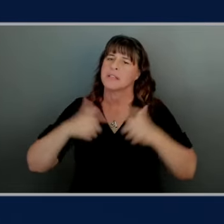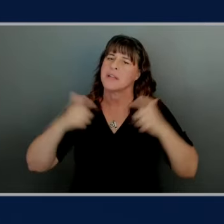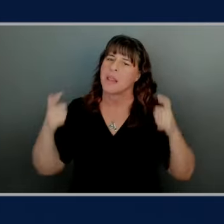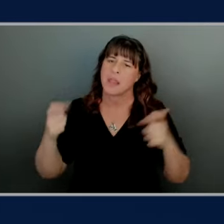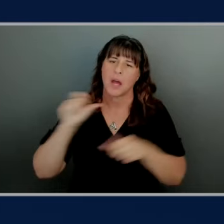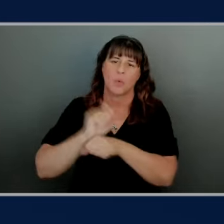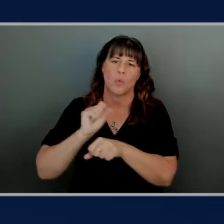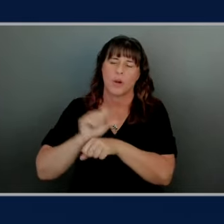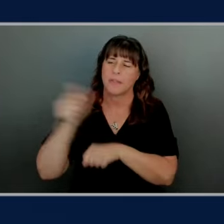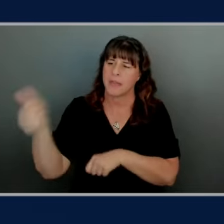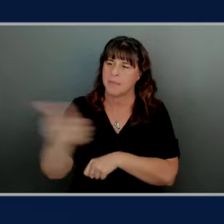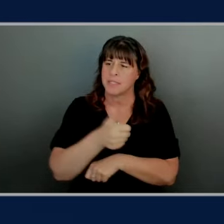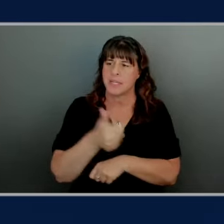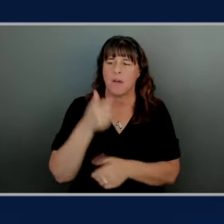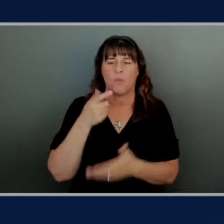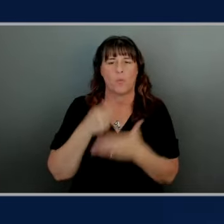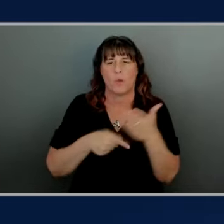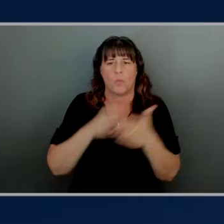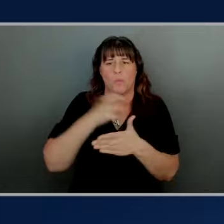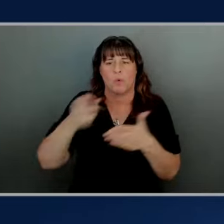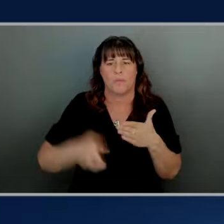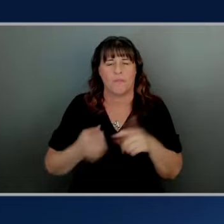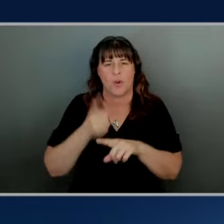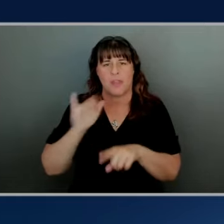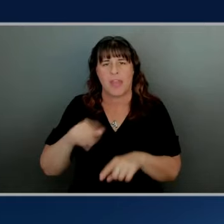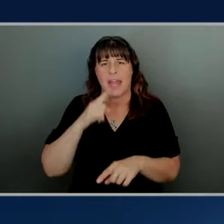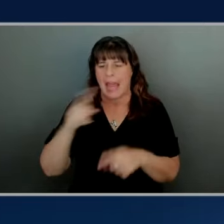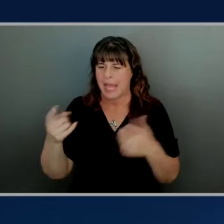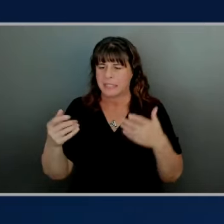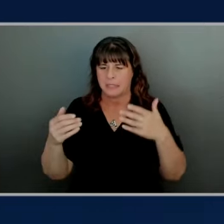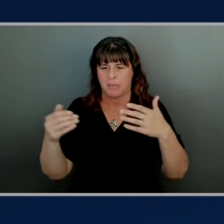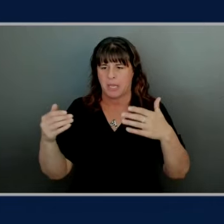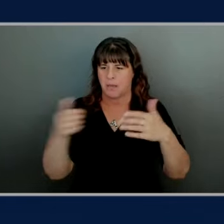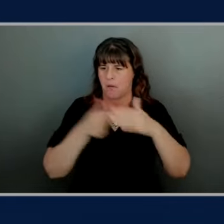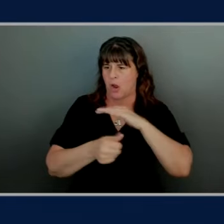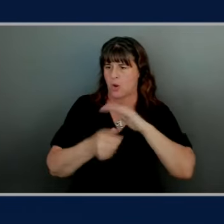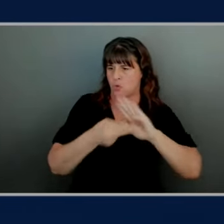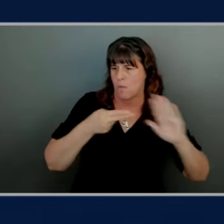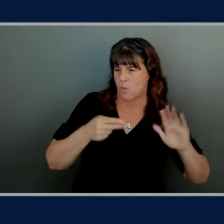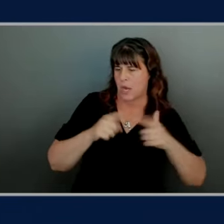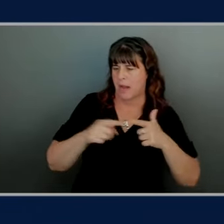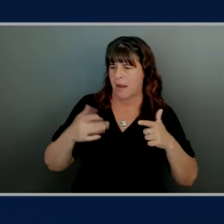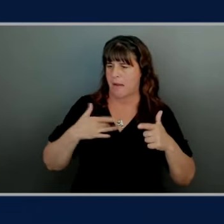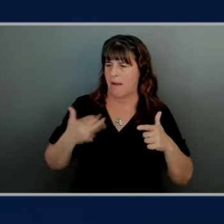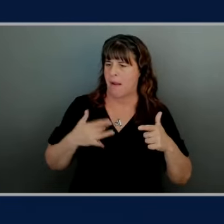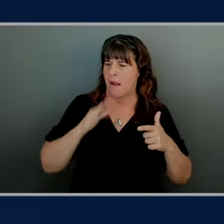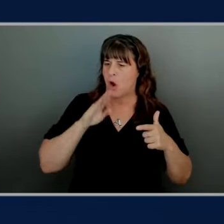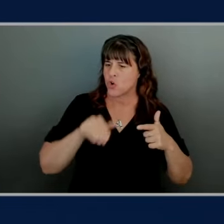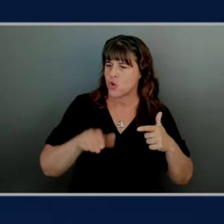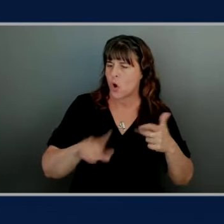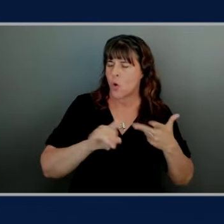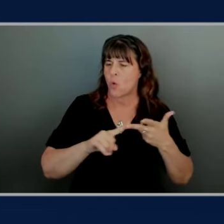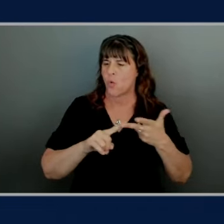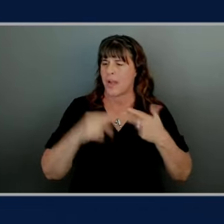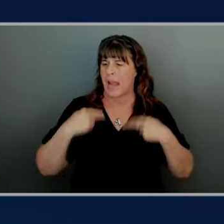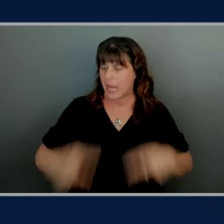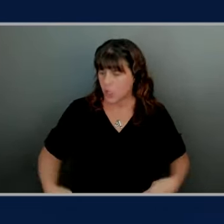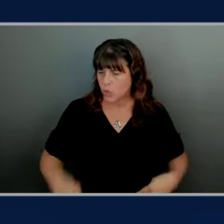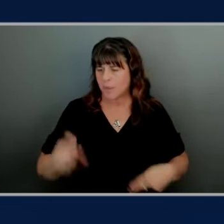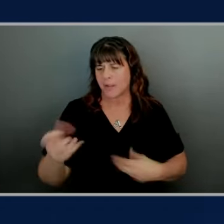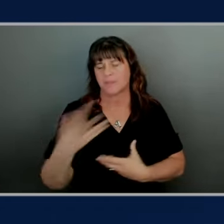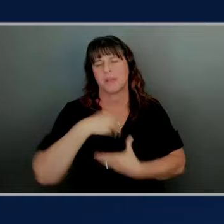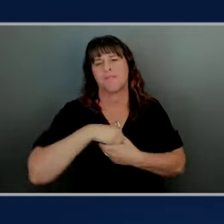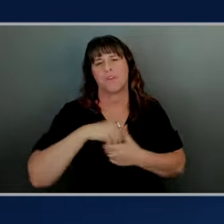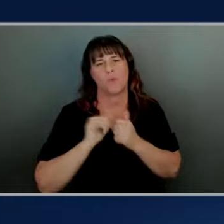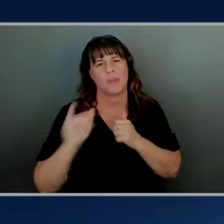with all the outputs of this right it's gotta it's gotta fall within our brand our tone uh and human in the loop is always going to be critical for us again